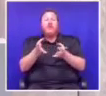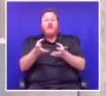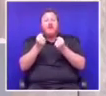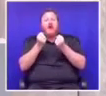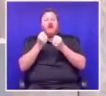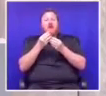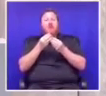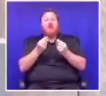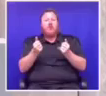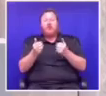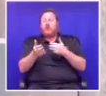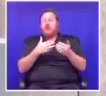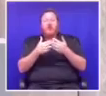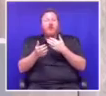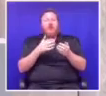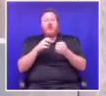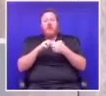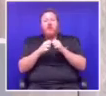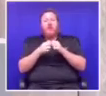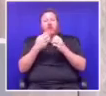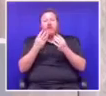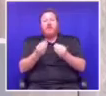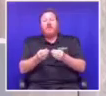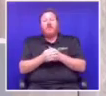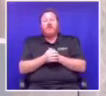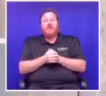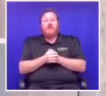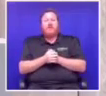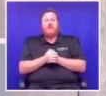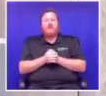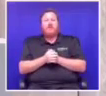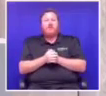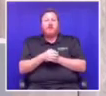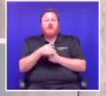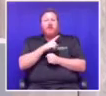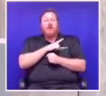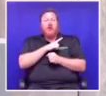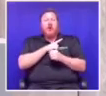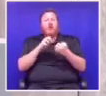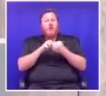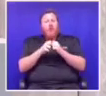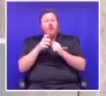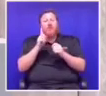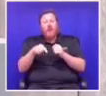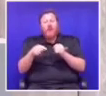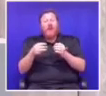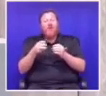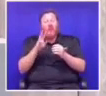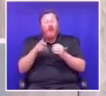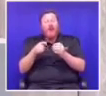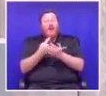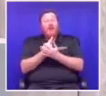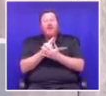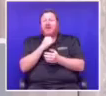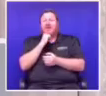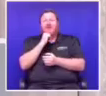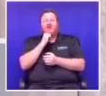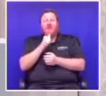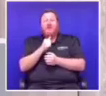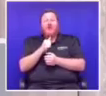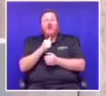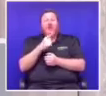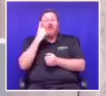to whatever problems that may arise. Because problems will arise, and we should never kid ourselves